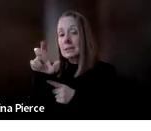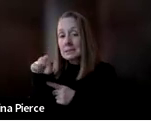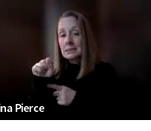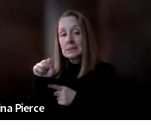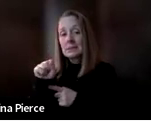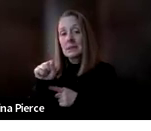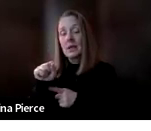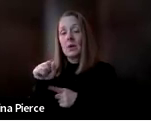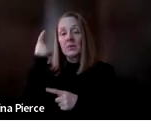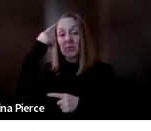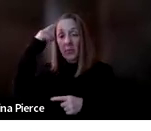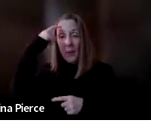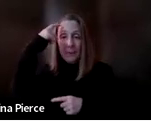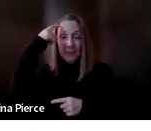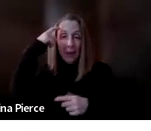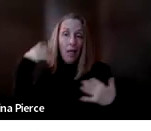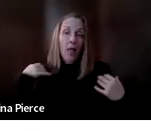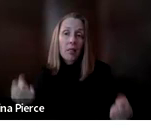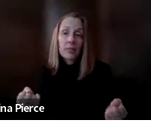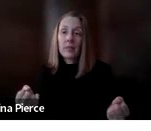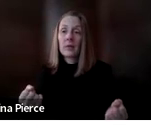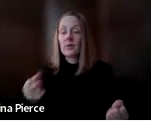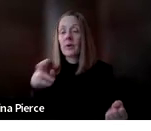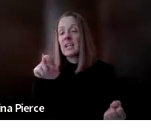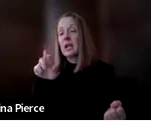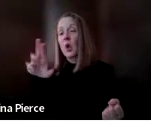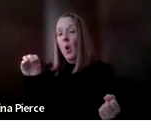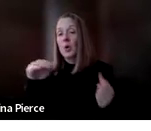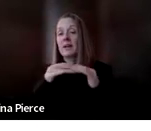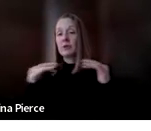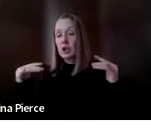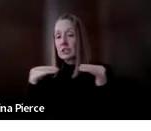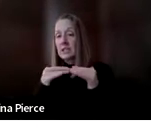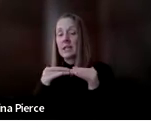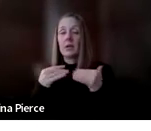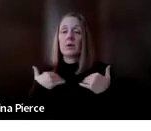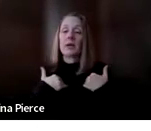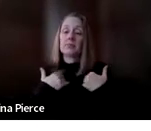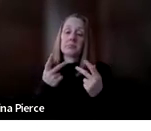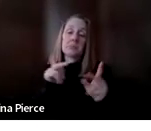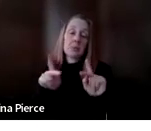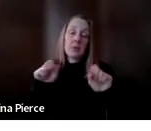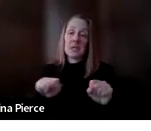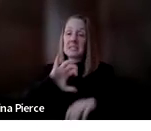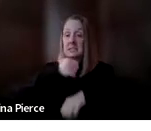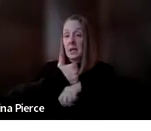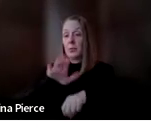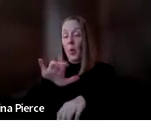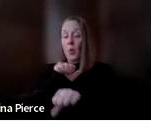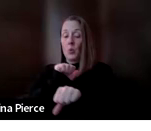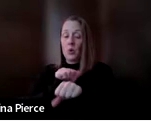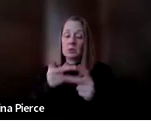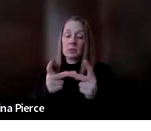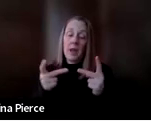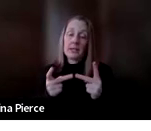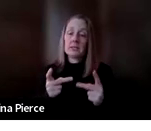at for mental health and for neurodiversity we have at that can help people set up workspaces and help them at work um we have at for